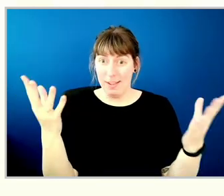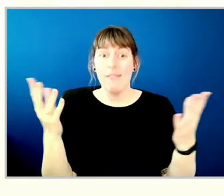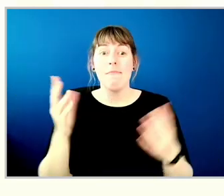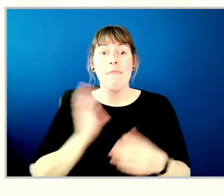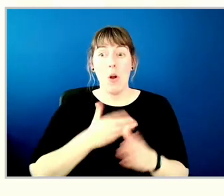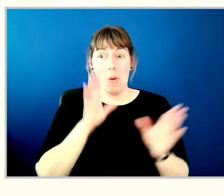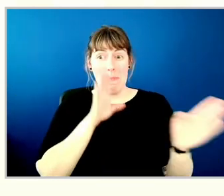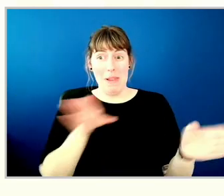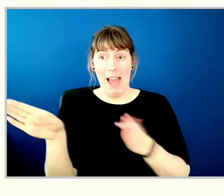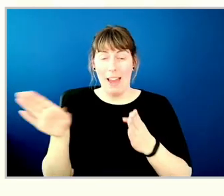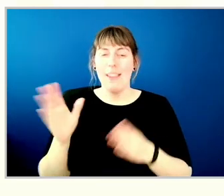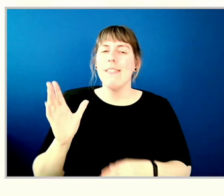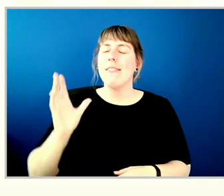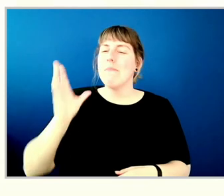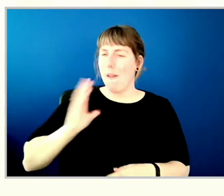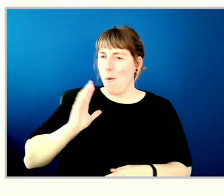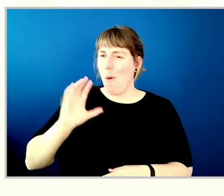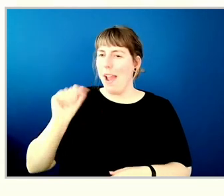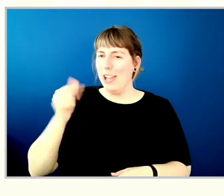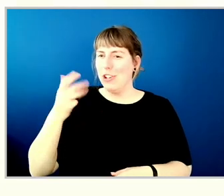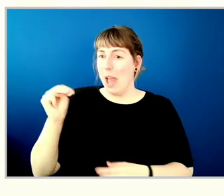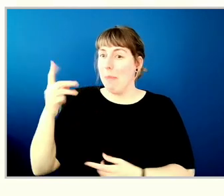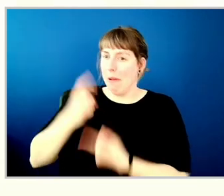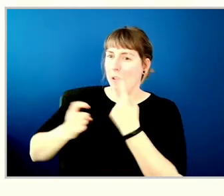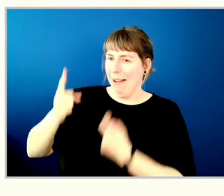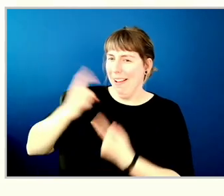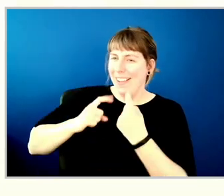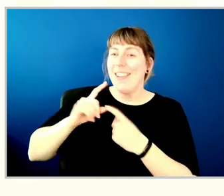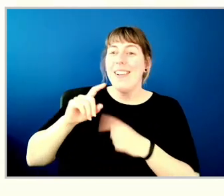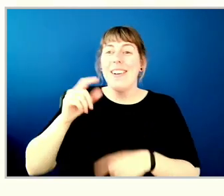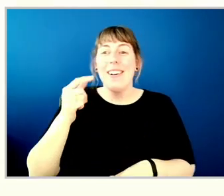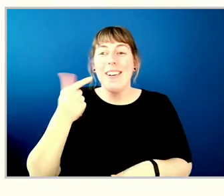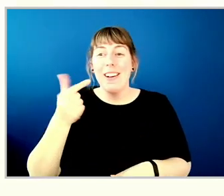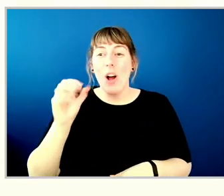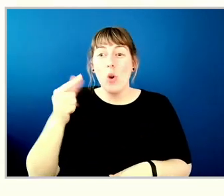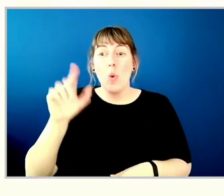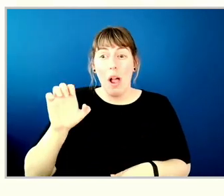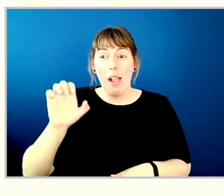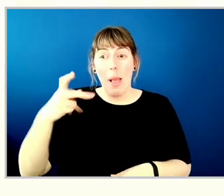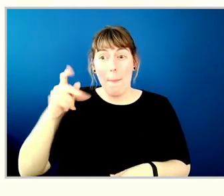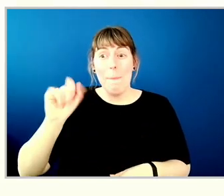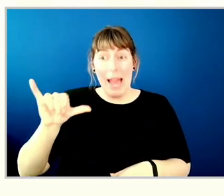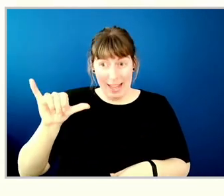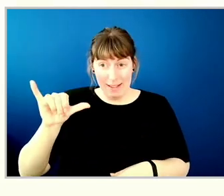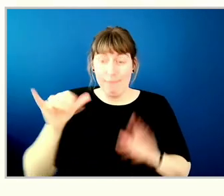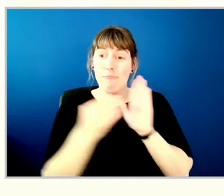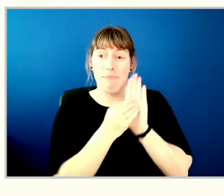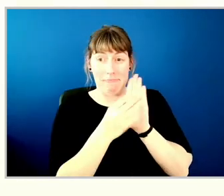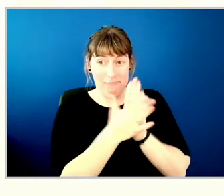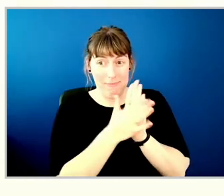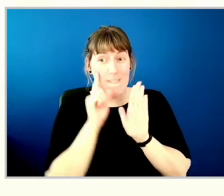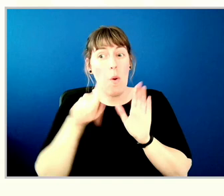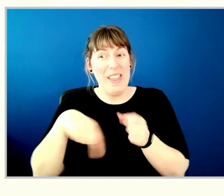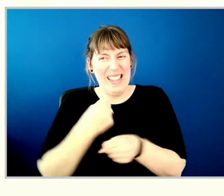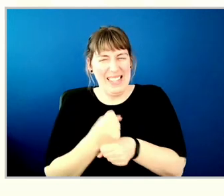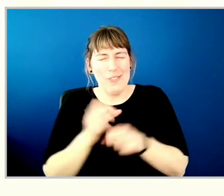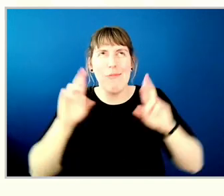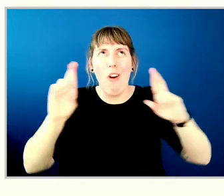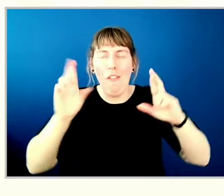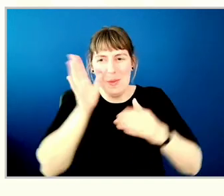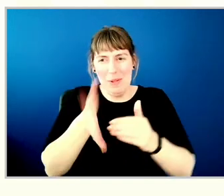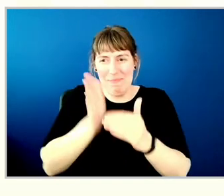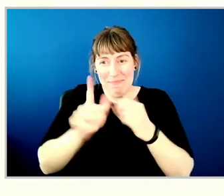know has been asked at previous AGMs. We do have Google Pay on the list for later this year, hopefully later this year.